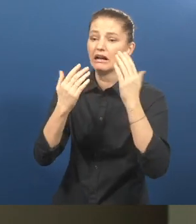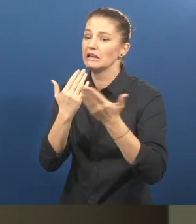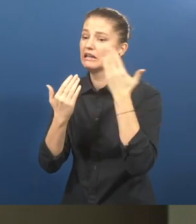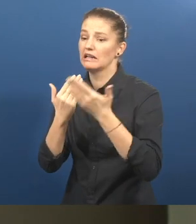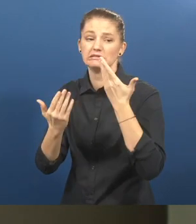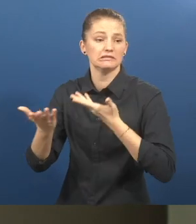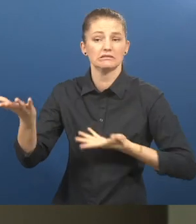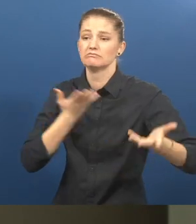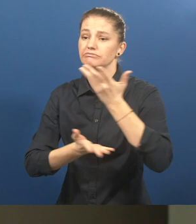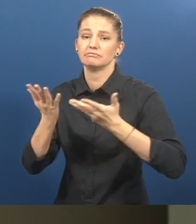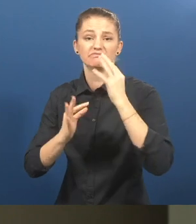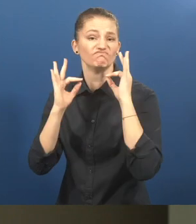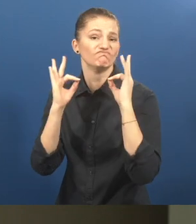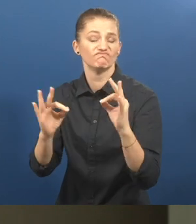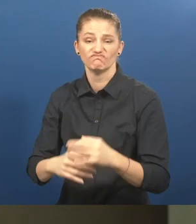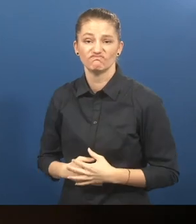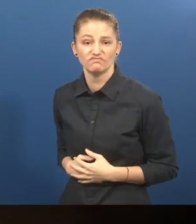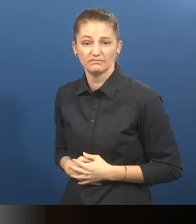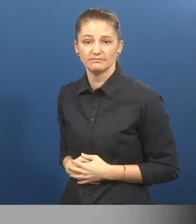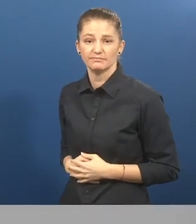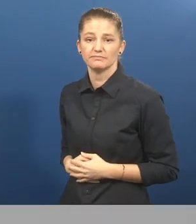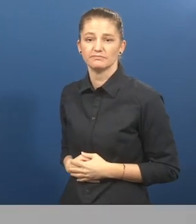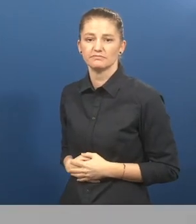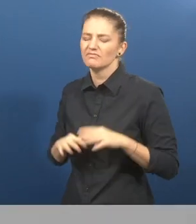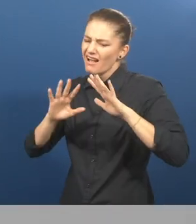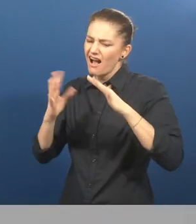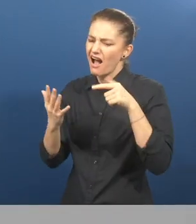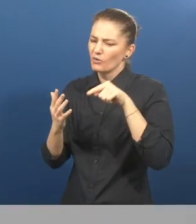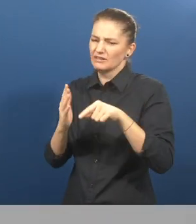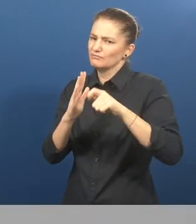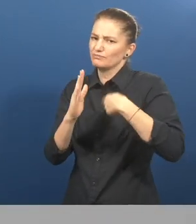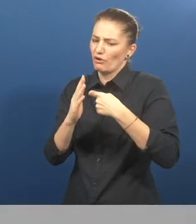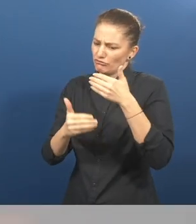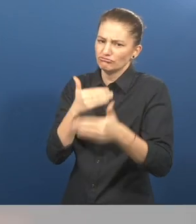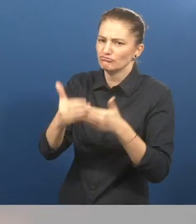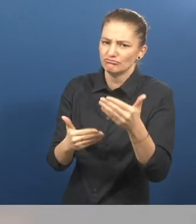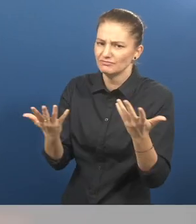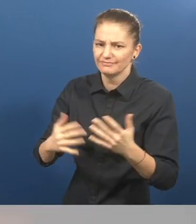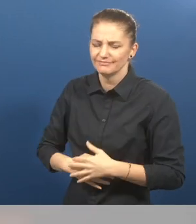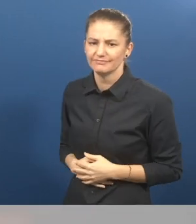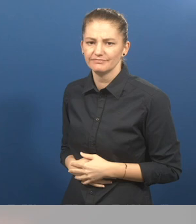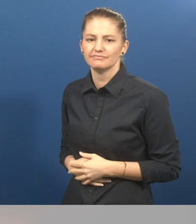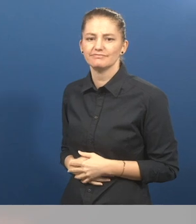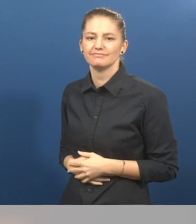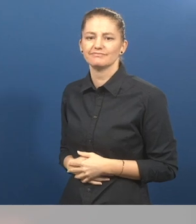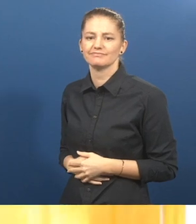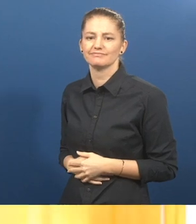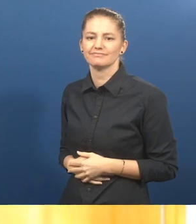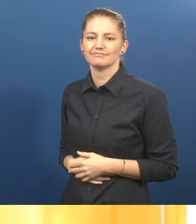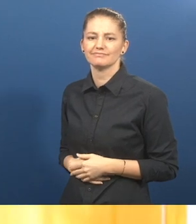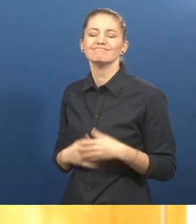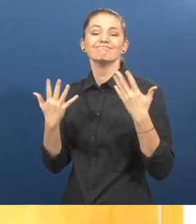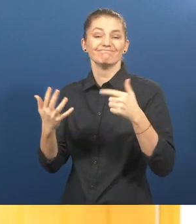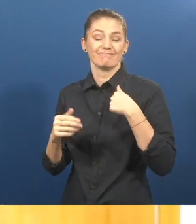as communicating with the general public. How does DevTalk work? Waamik Hassan, CTO and co-founder.